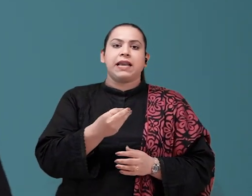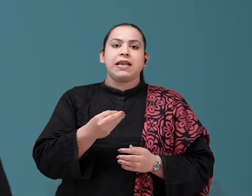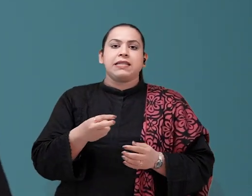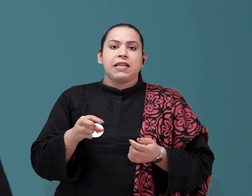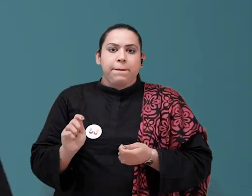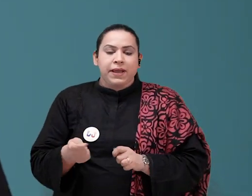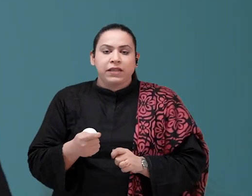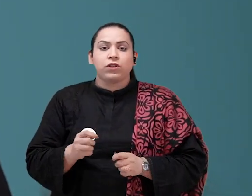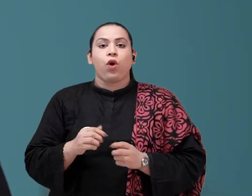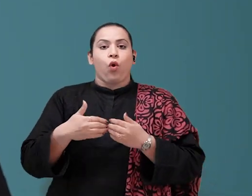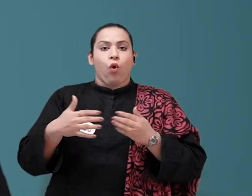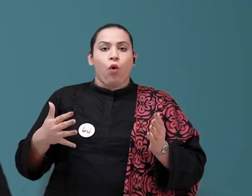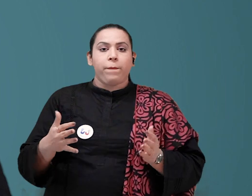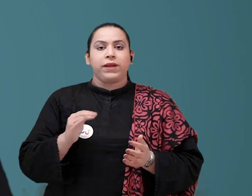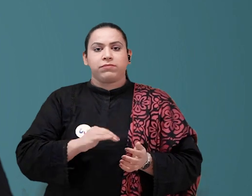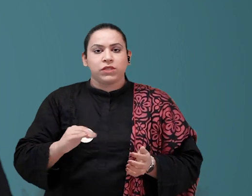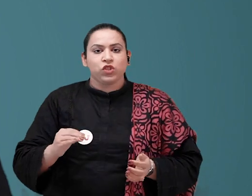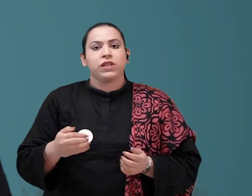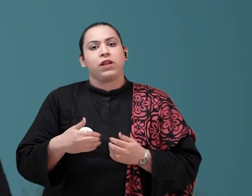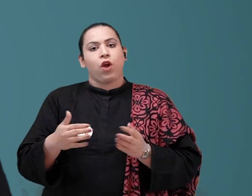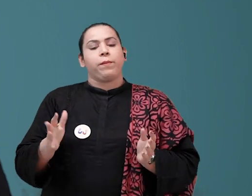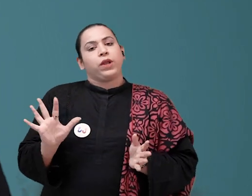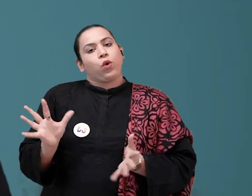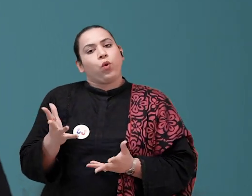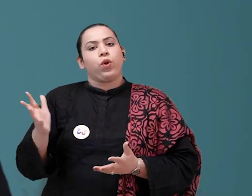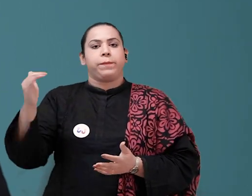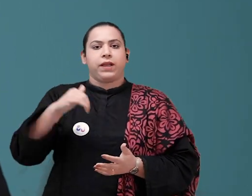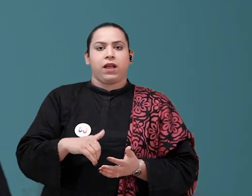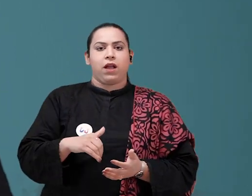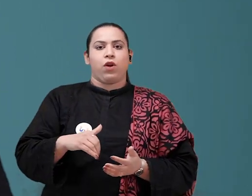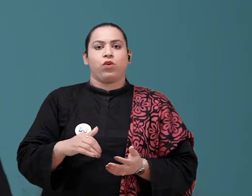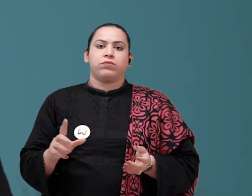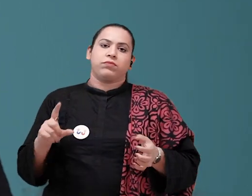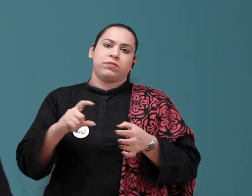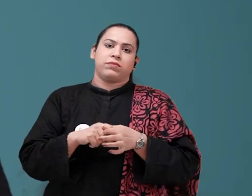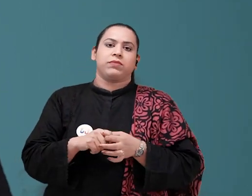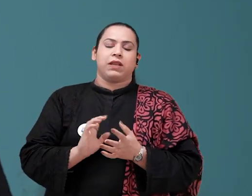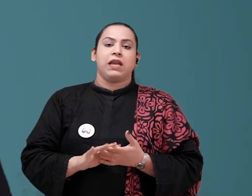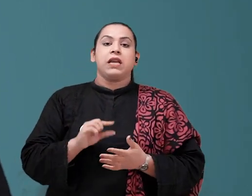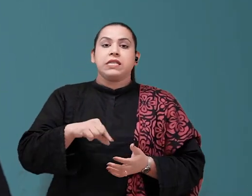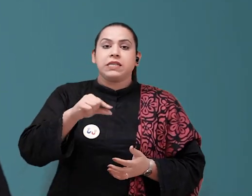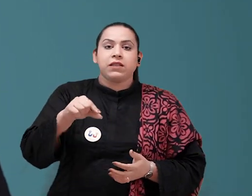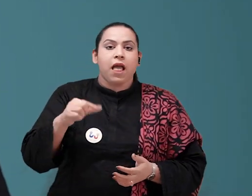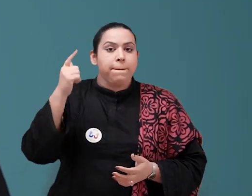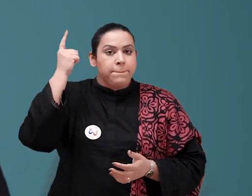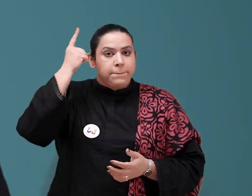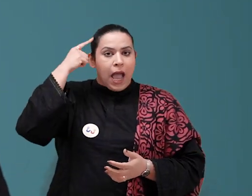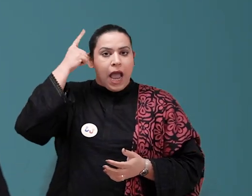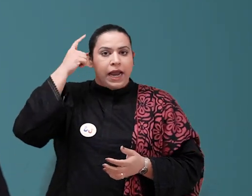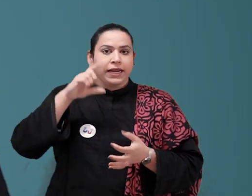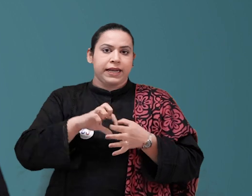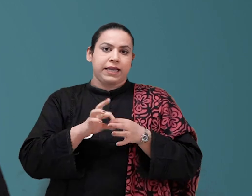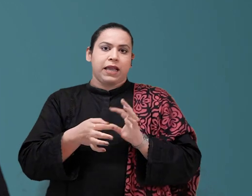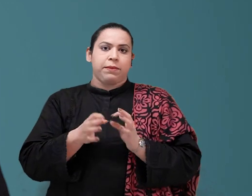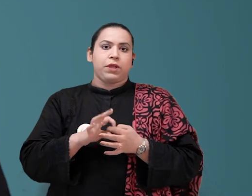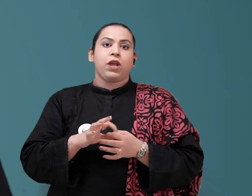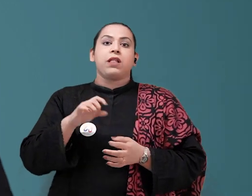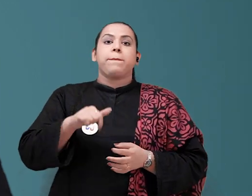Chess is a mind game. Your mind is sharp. And also, it is compared life.